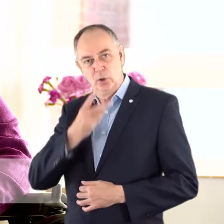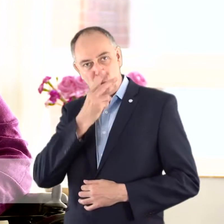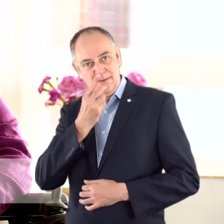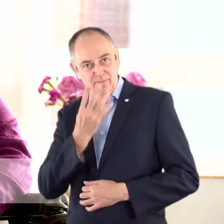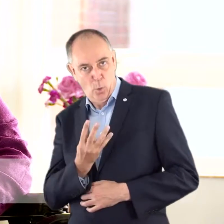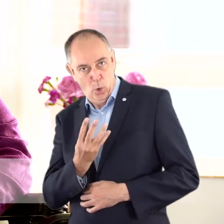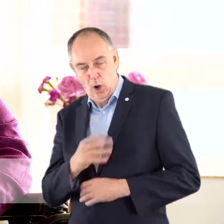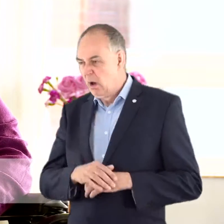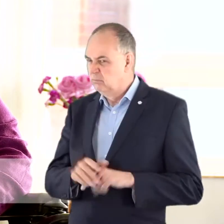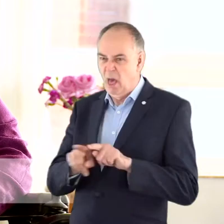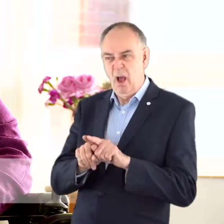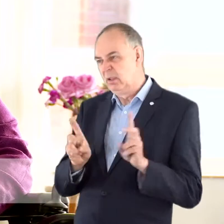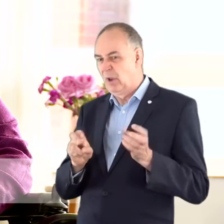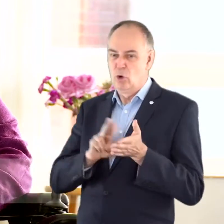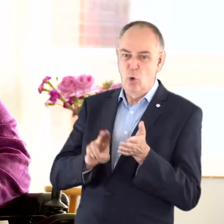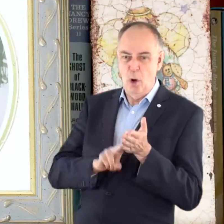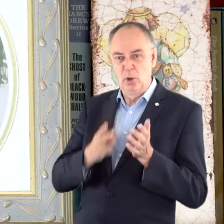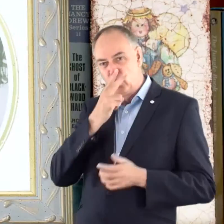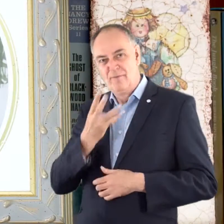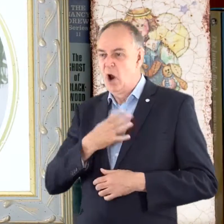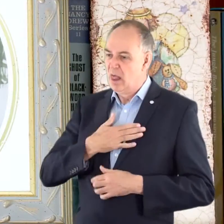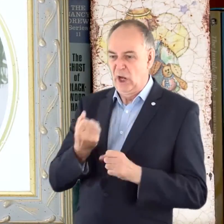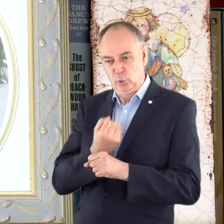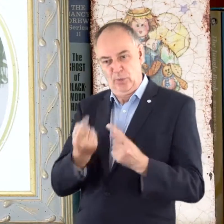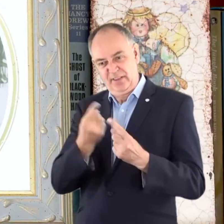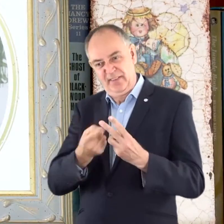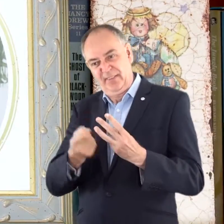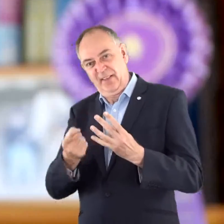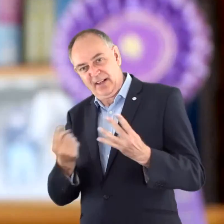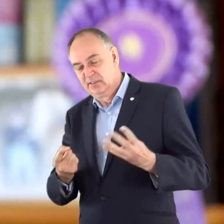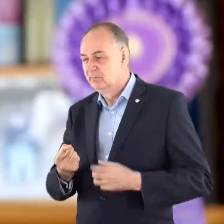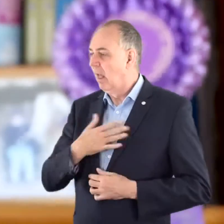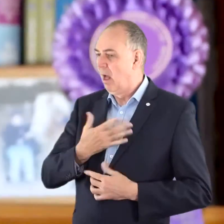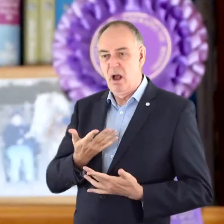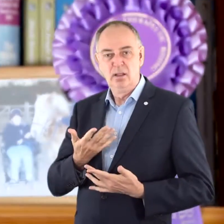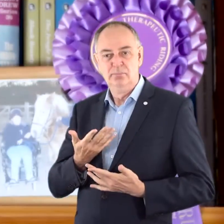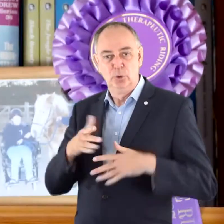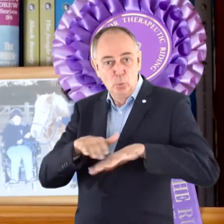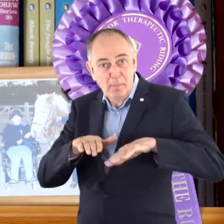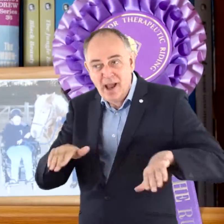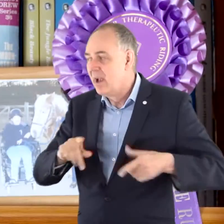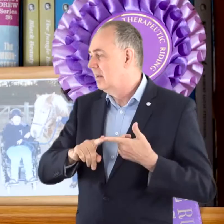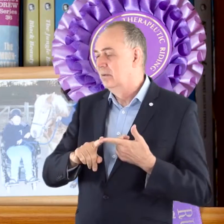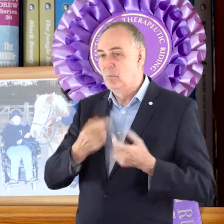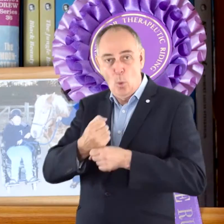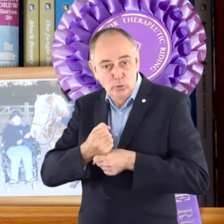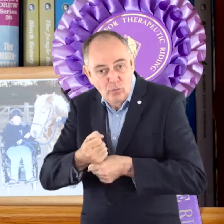so I have a lot of hobbies. I like swimming, horse riding and socializing with friends.